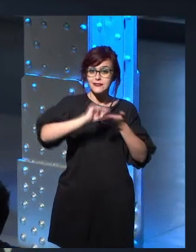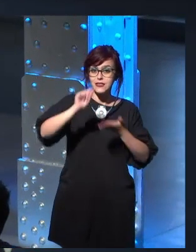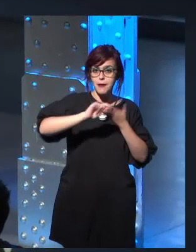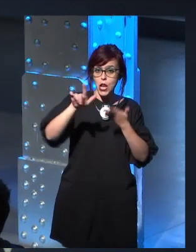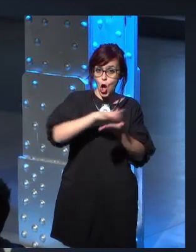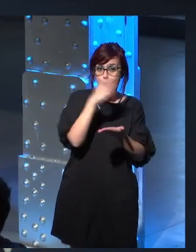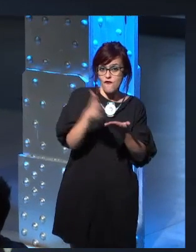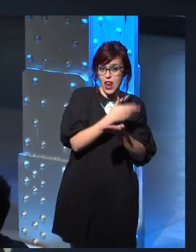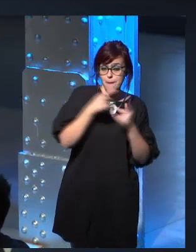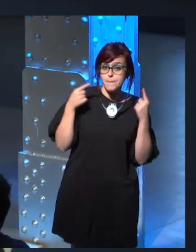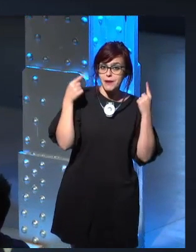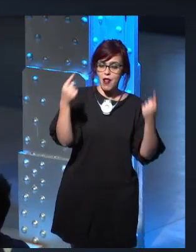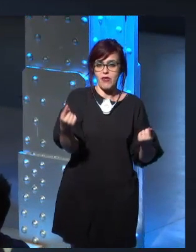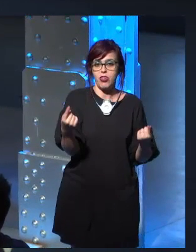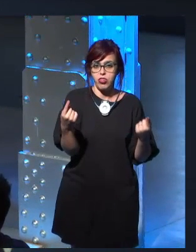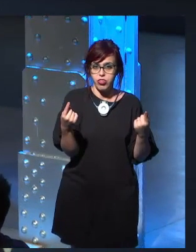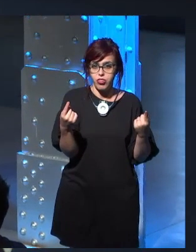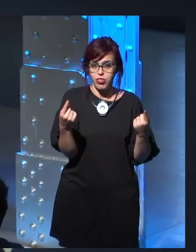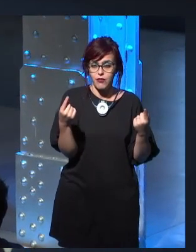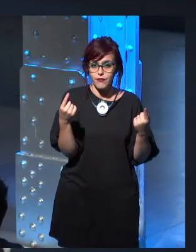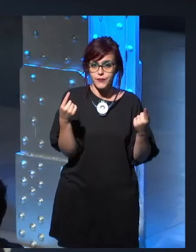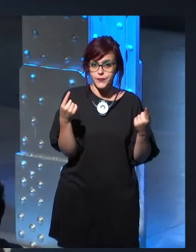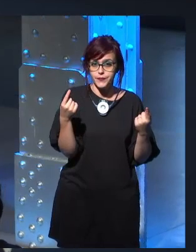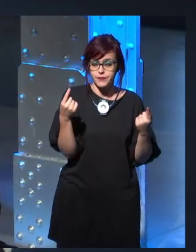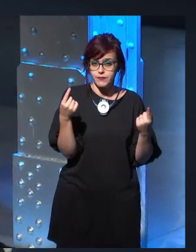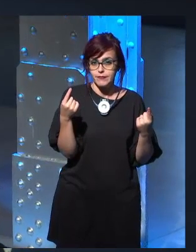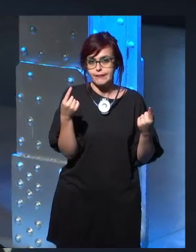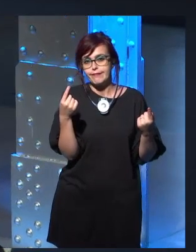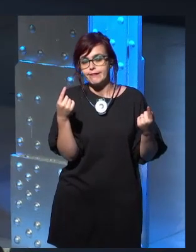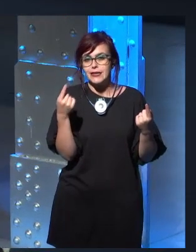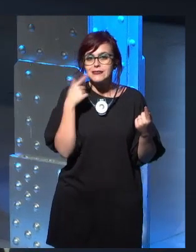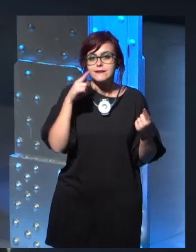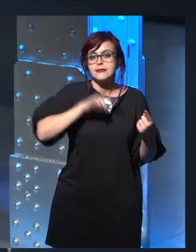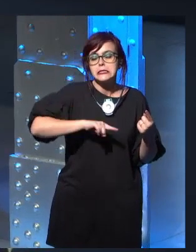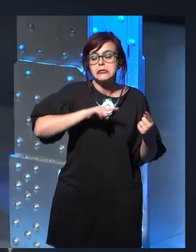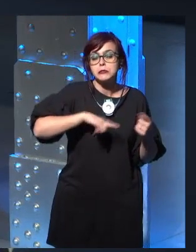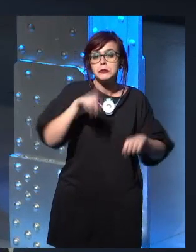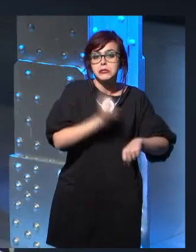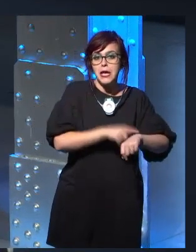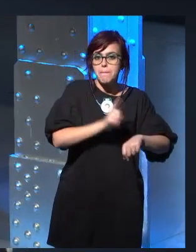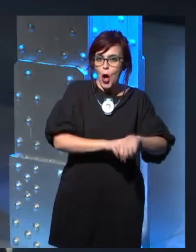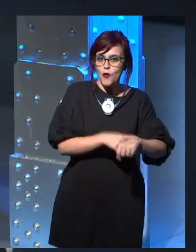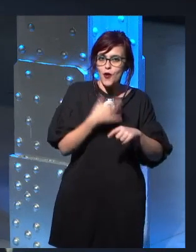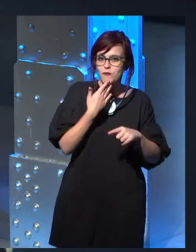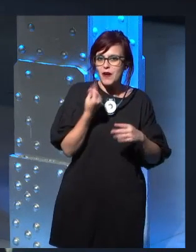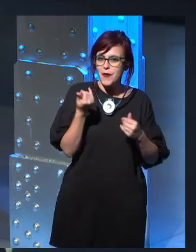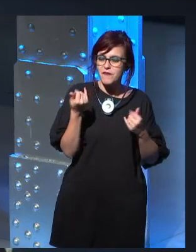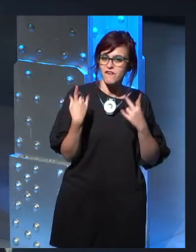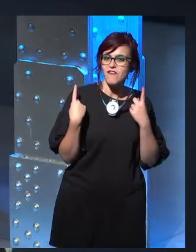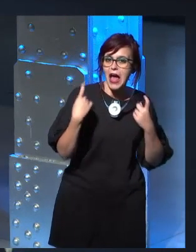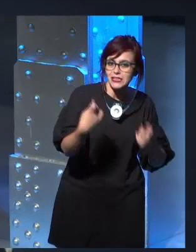He didn't feel that he could take as much time as he wanted. It came out of an excellent book, we all love it. But